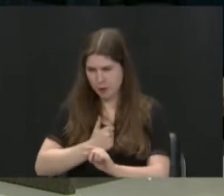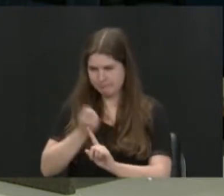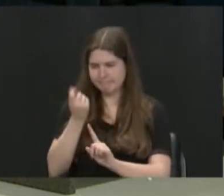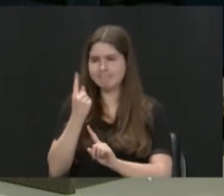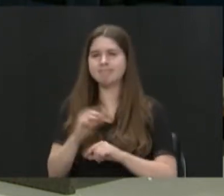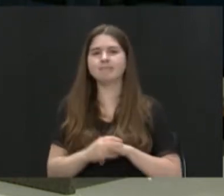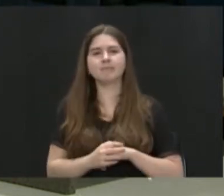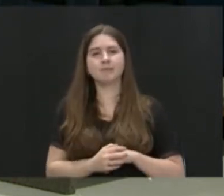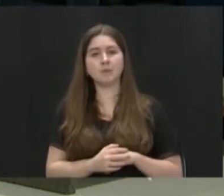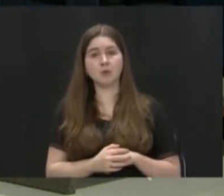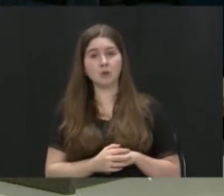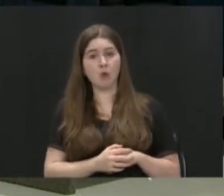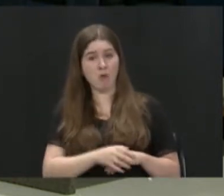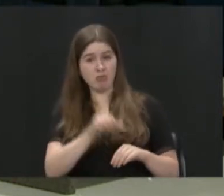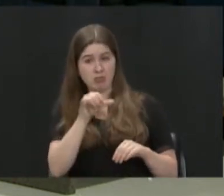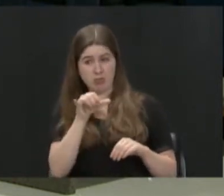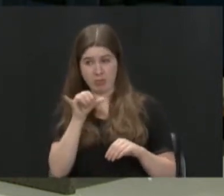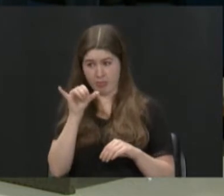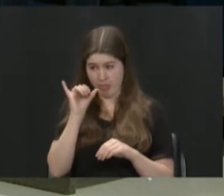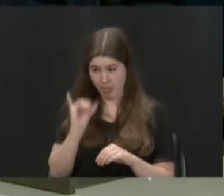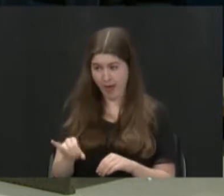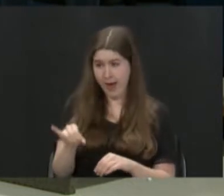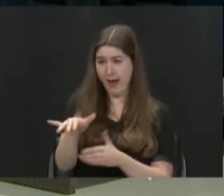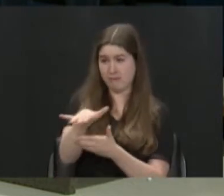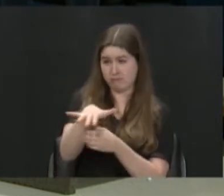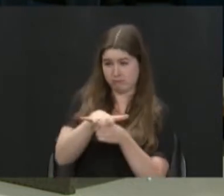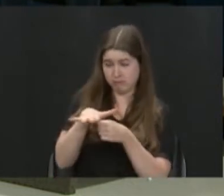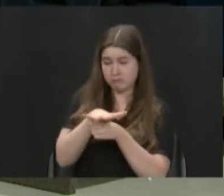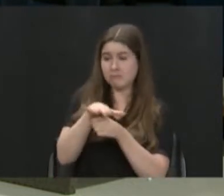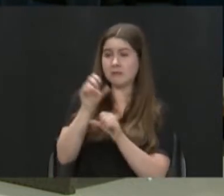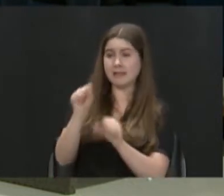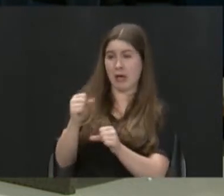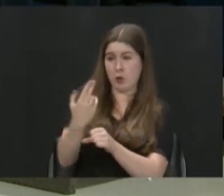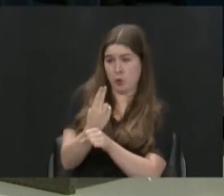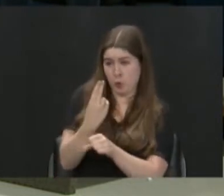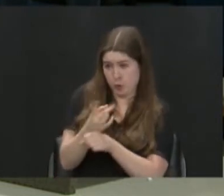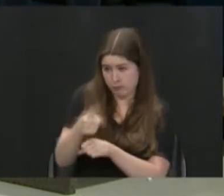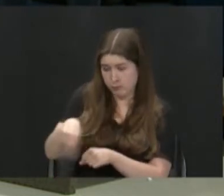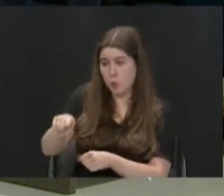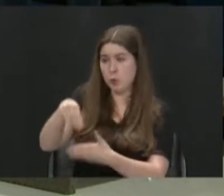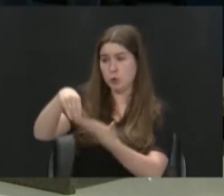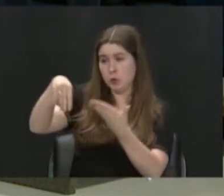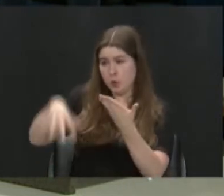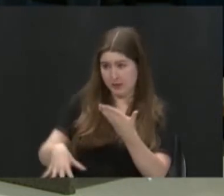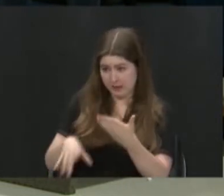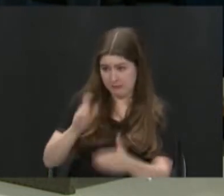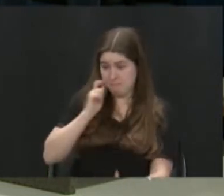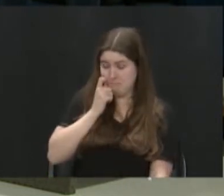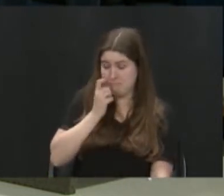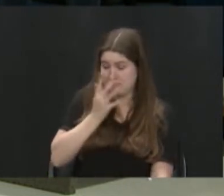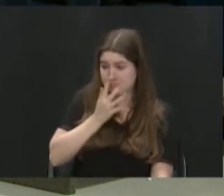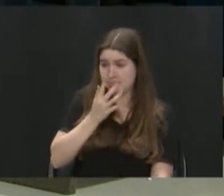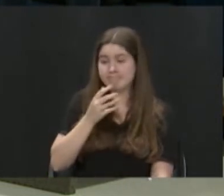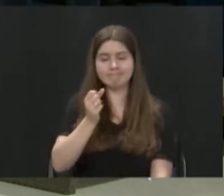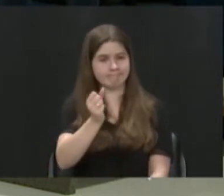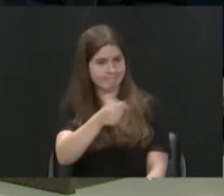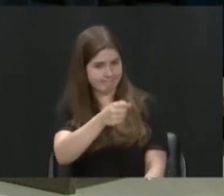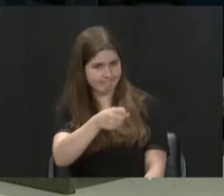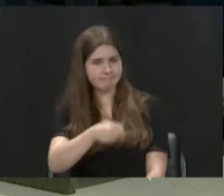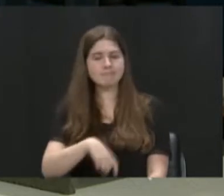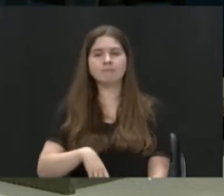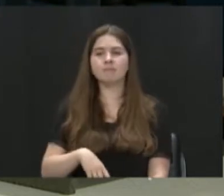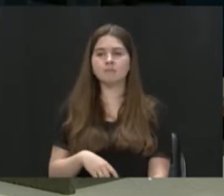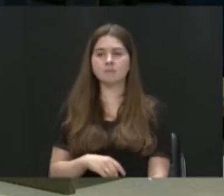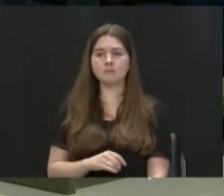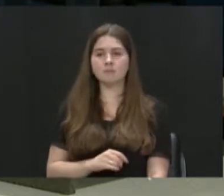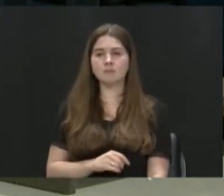so then that is actually a space that you can access and utilize as students, which is really cool. Yeah. What about in